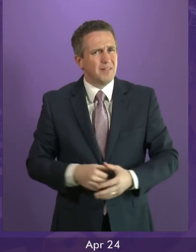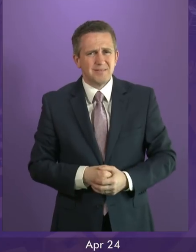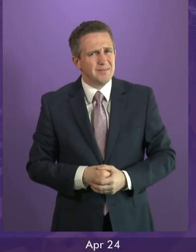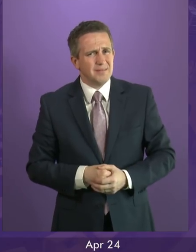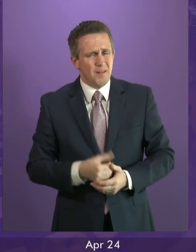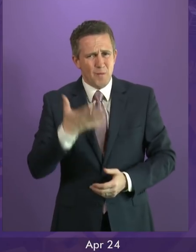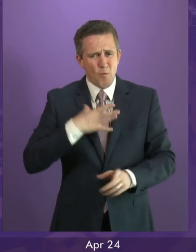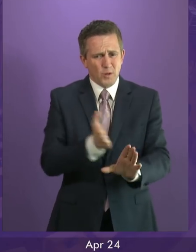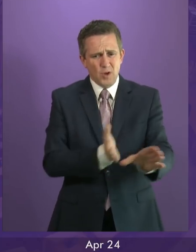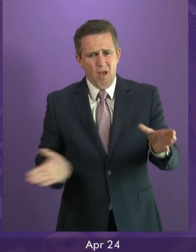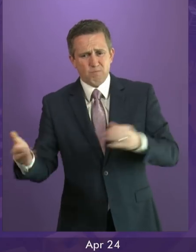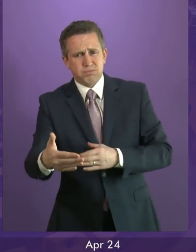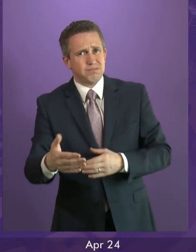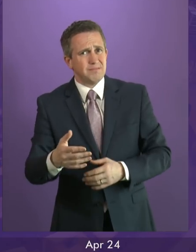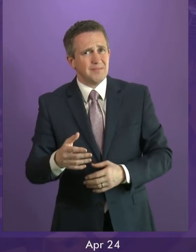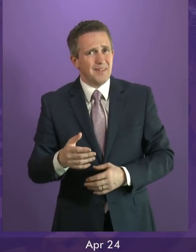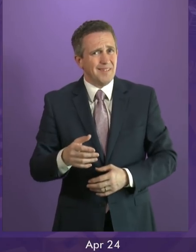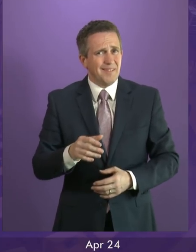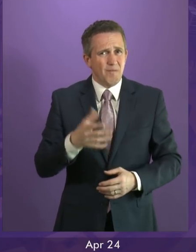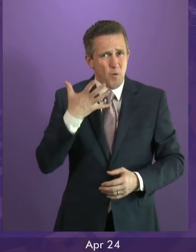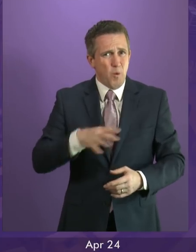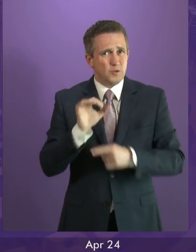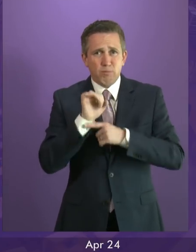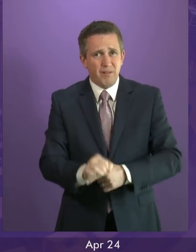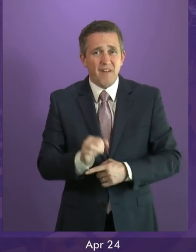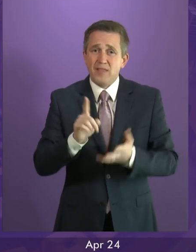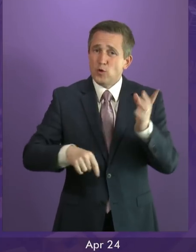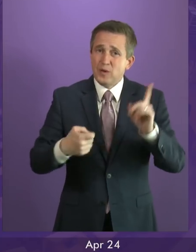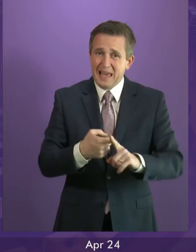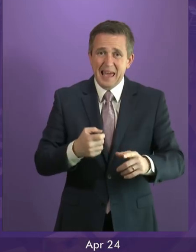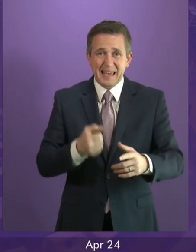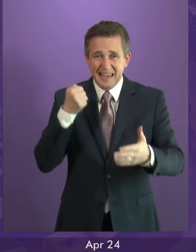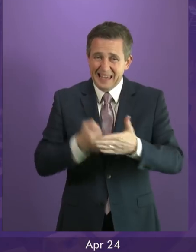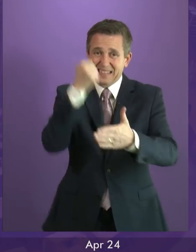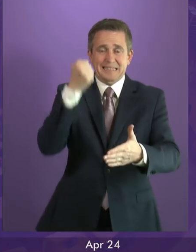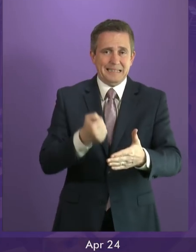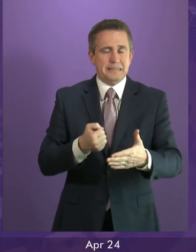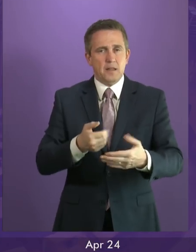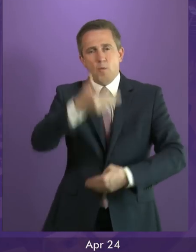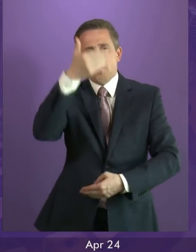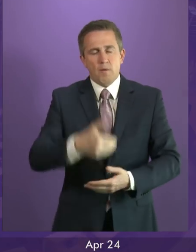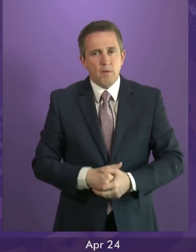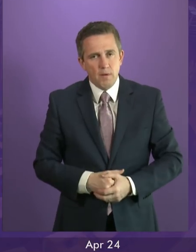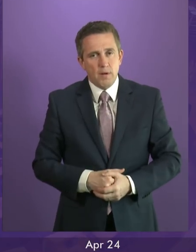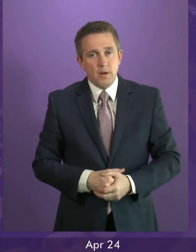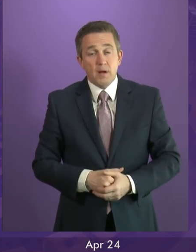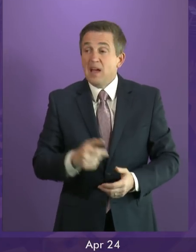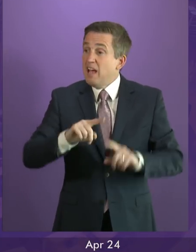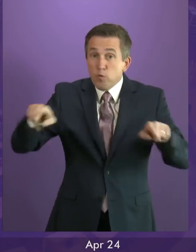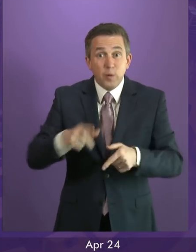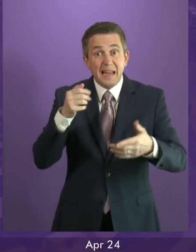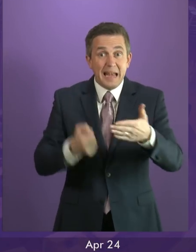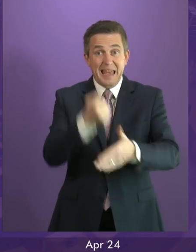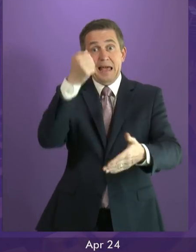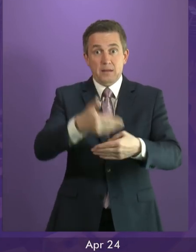an iceberg and I think Scotland should do everything we can to prevent any part of the UK from hitting an iceberg. But if the only option is to hit an iceberg,